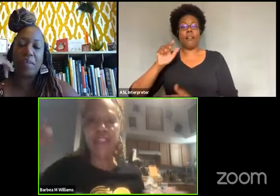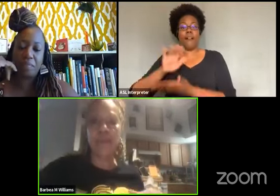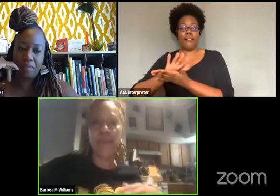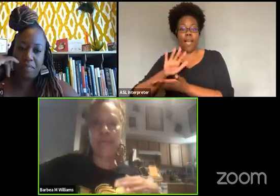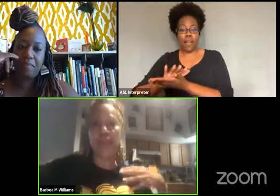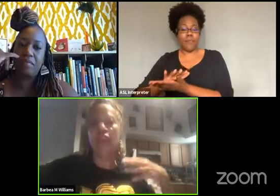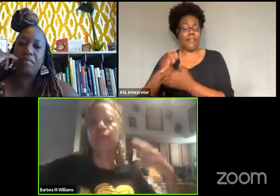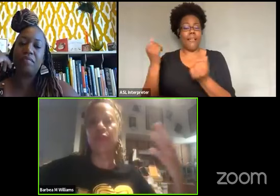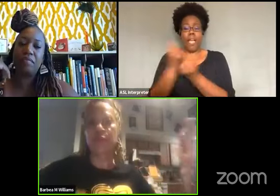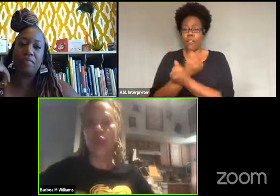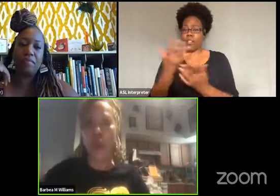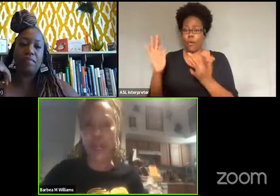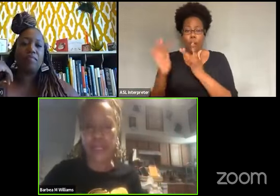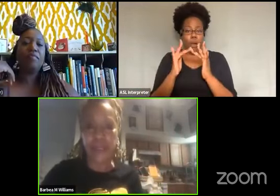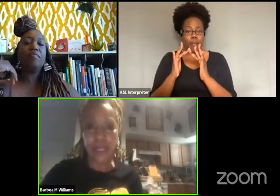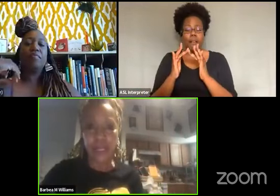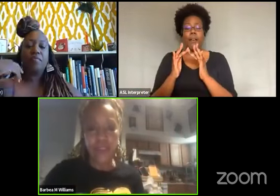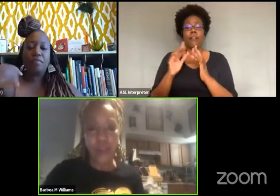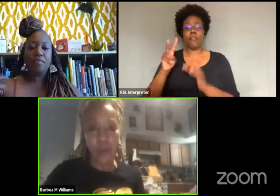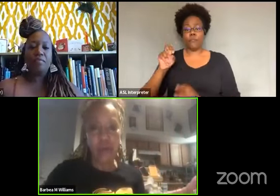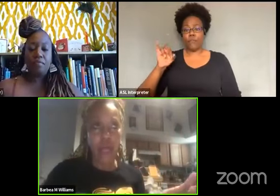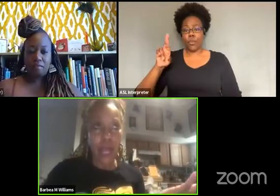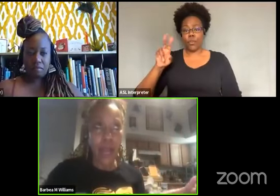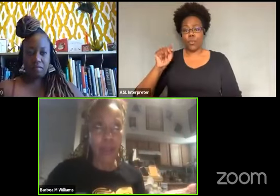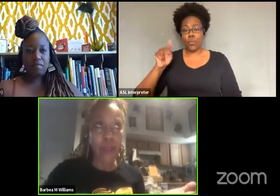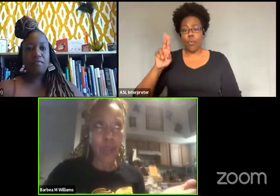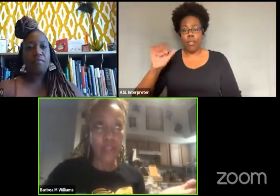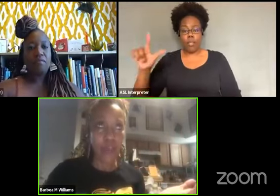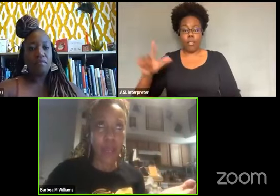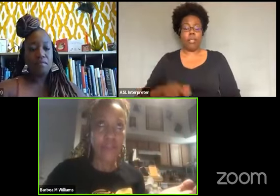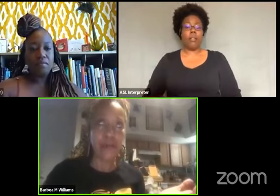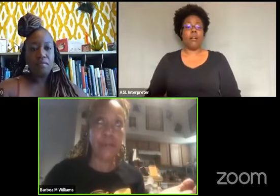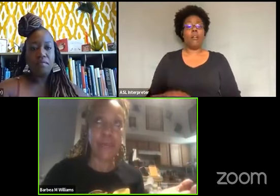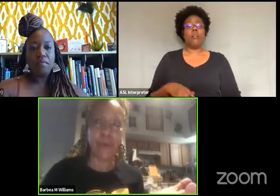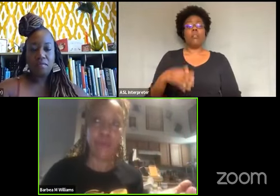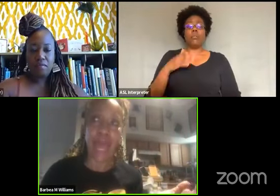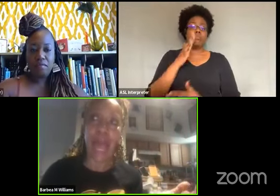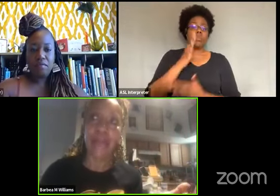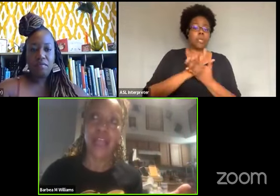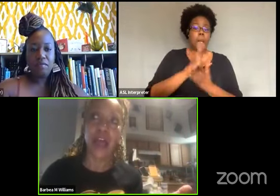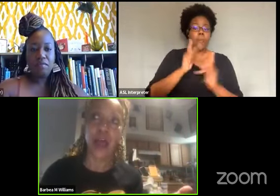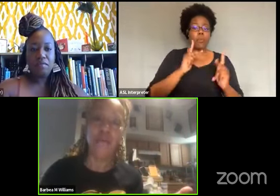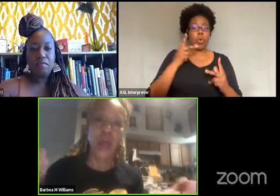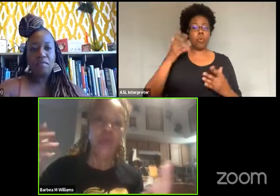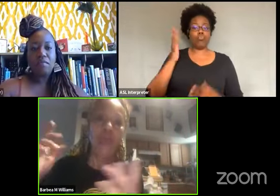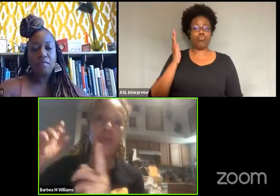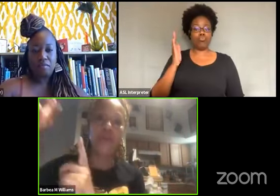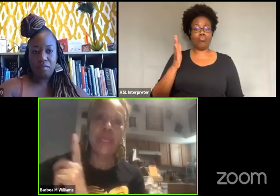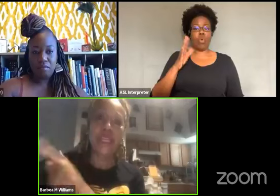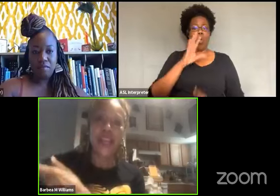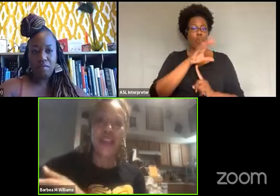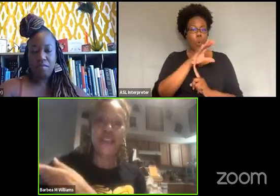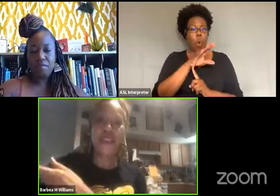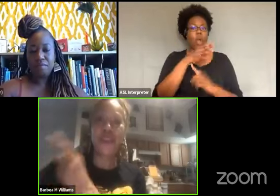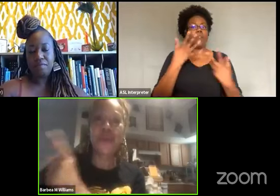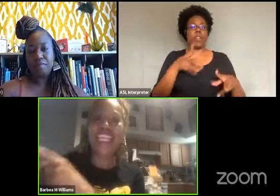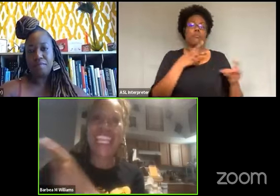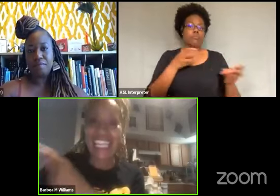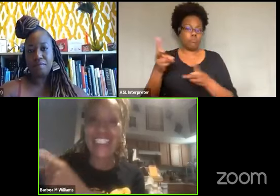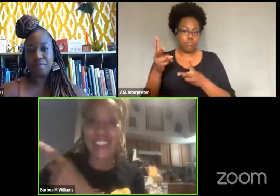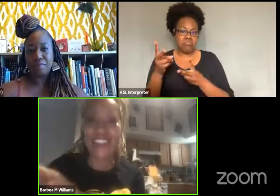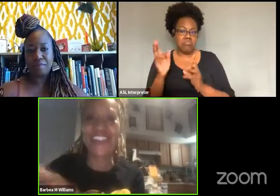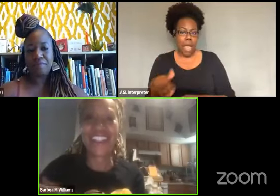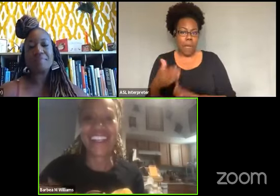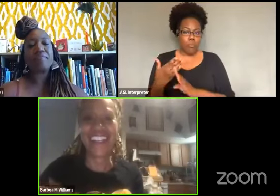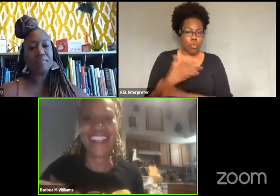We have some people that are prerecorded. You know, uh, we also have some people that, um, we will be tuning